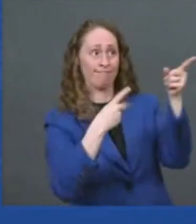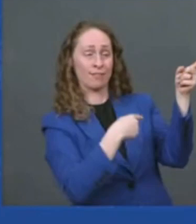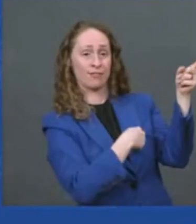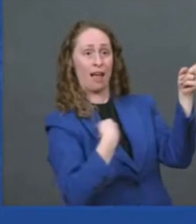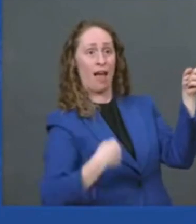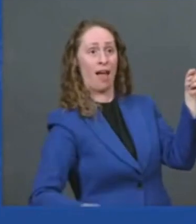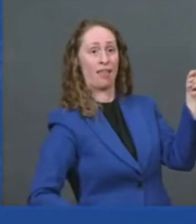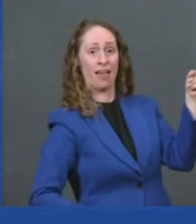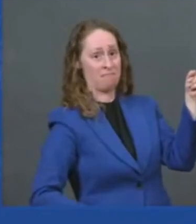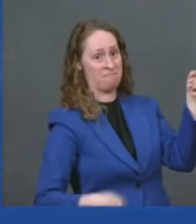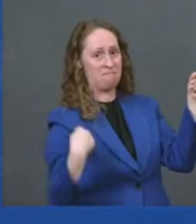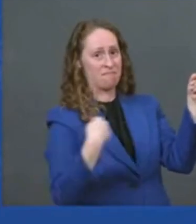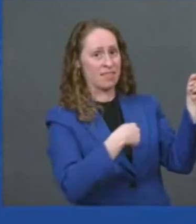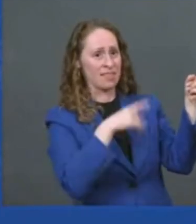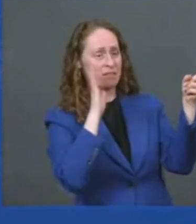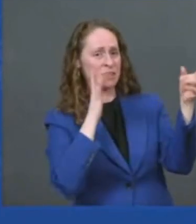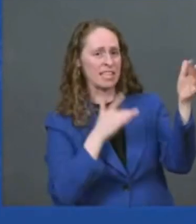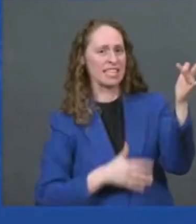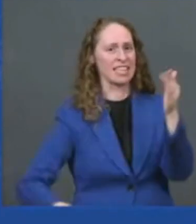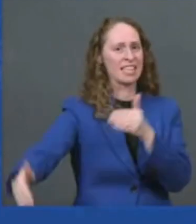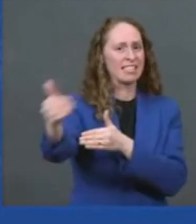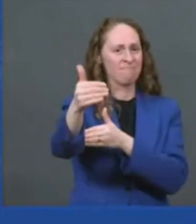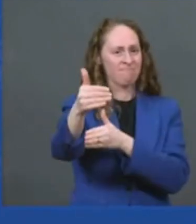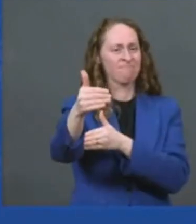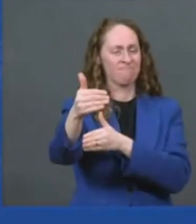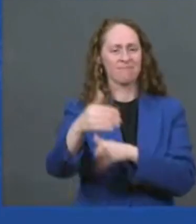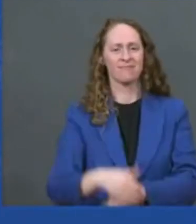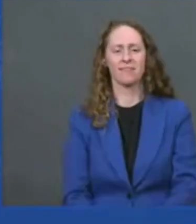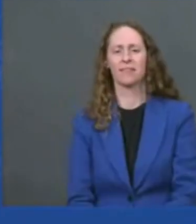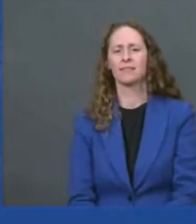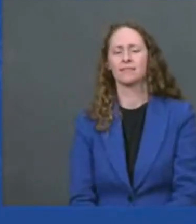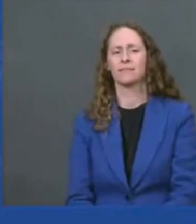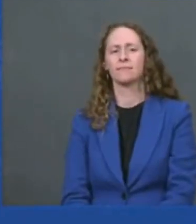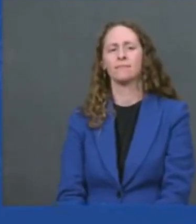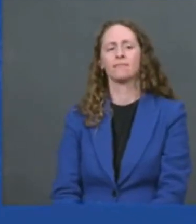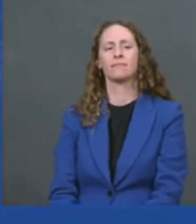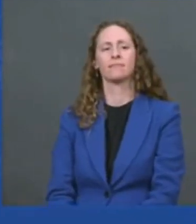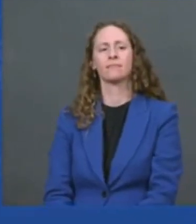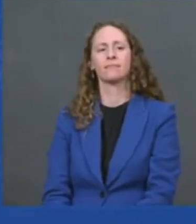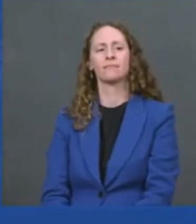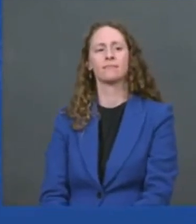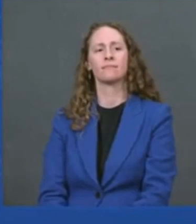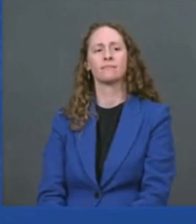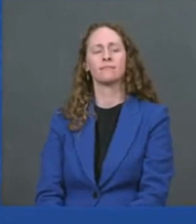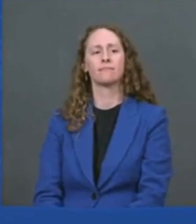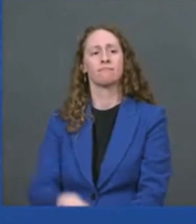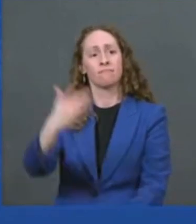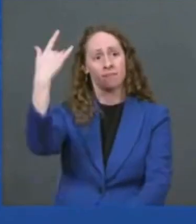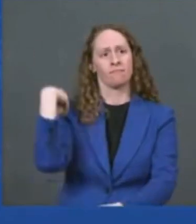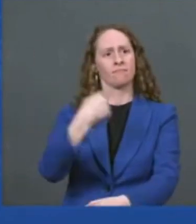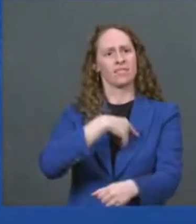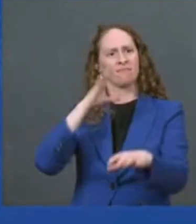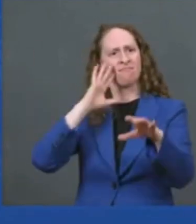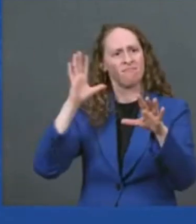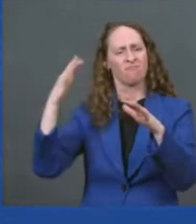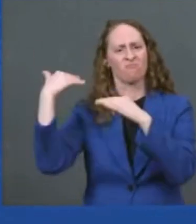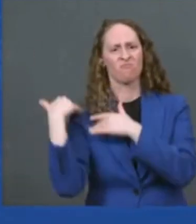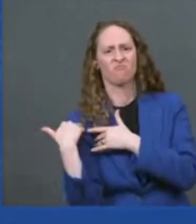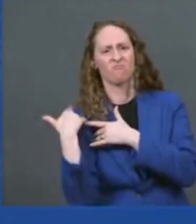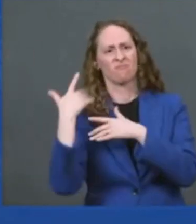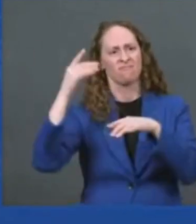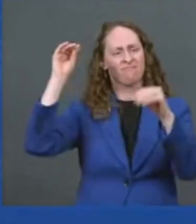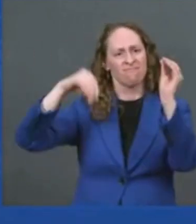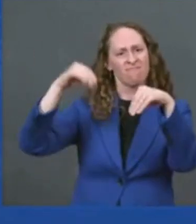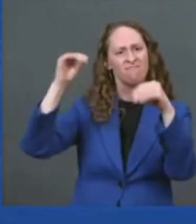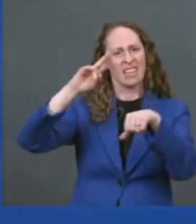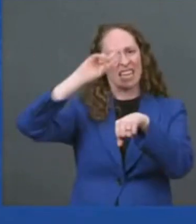convenient reliable equitable national public charging networks so wherever you live charging electric vehicle will be